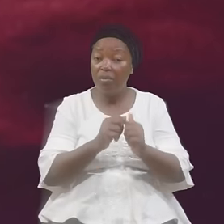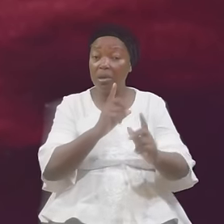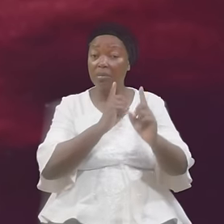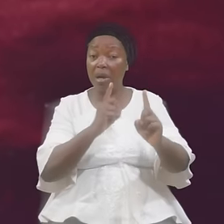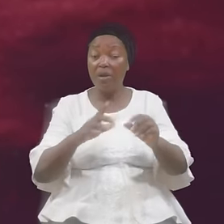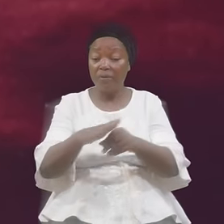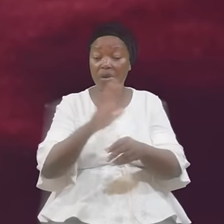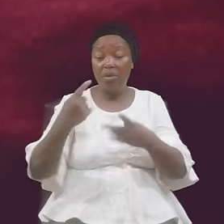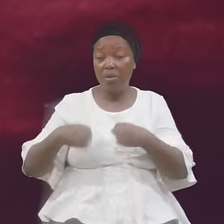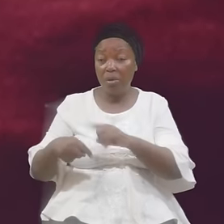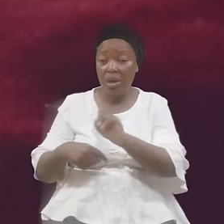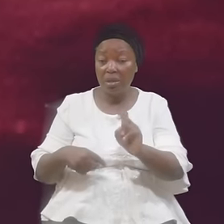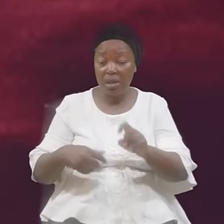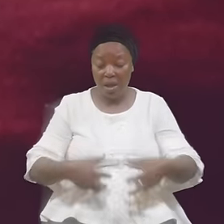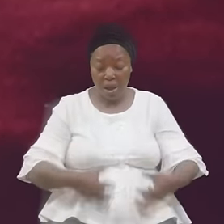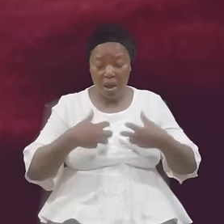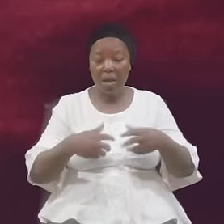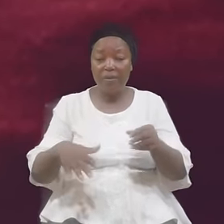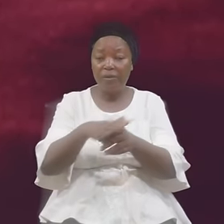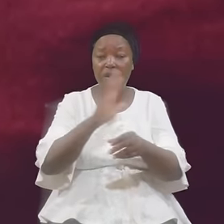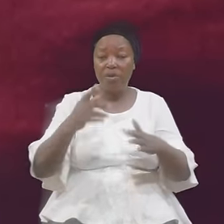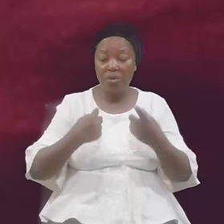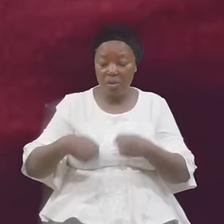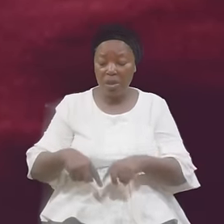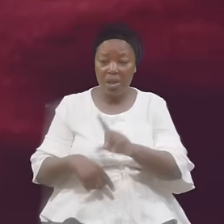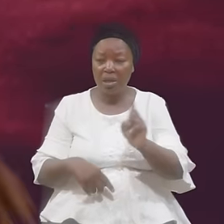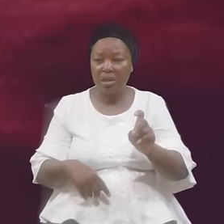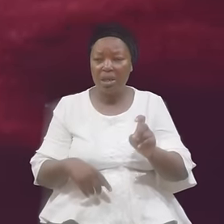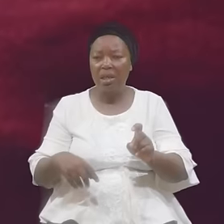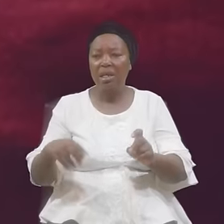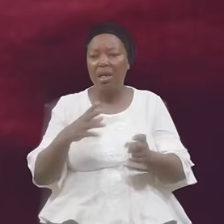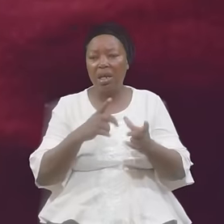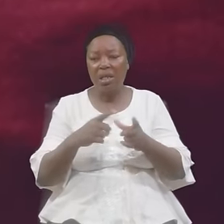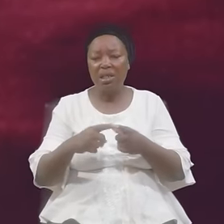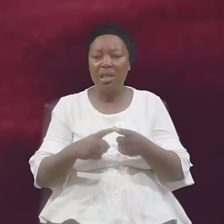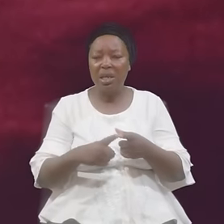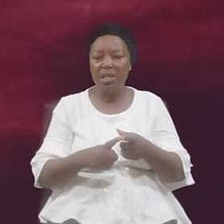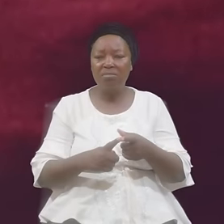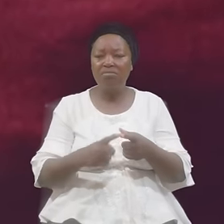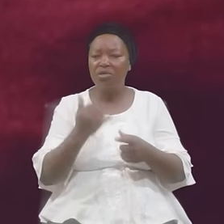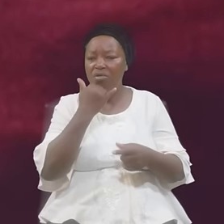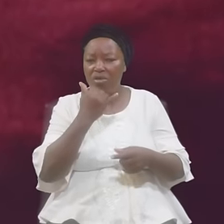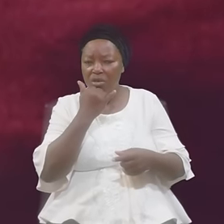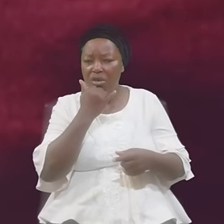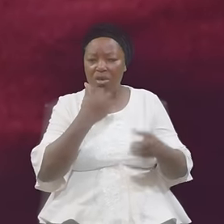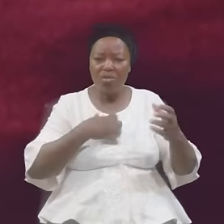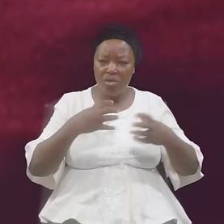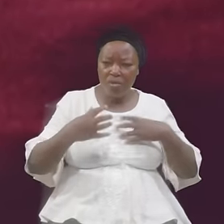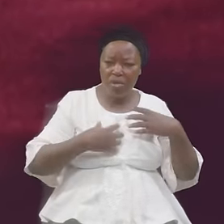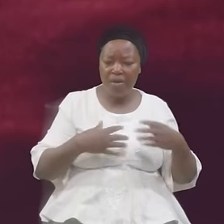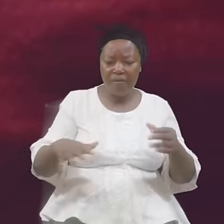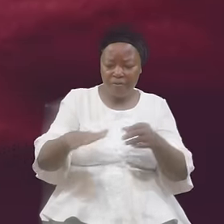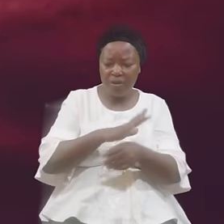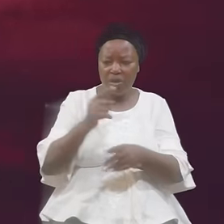Anger Feeling The Heart And Emosity Feeling The Heart